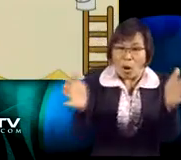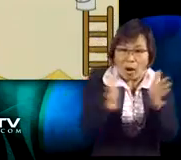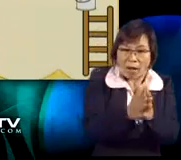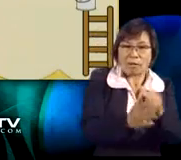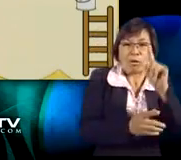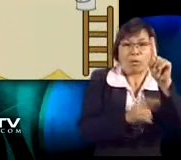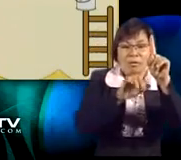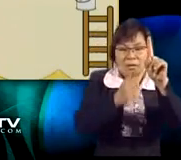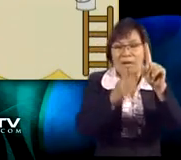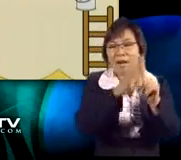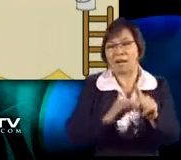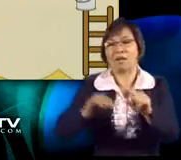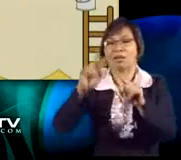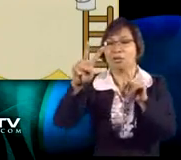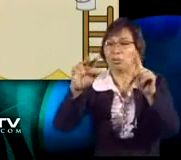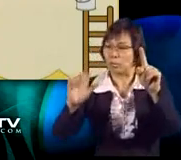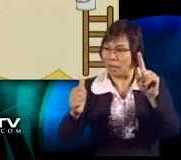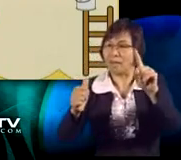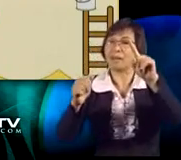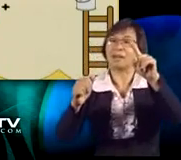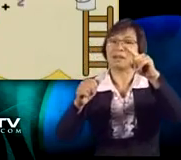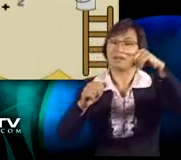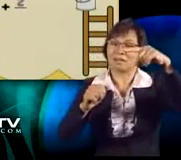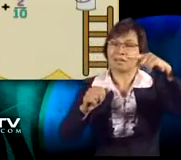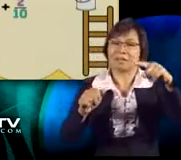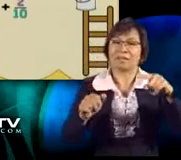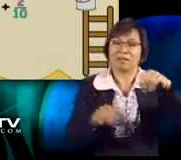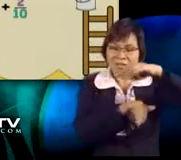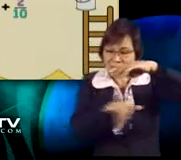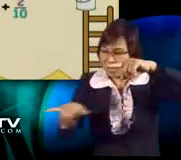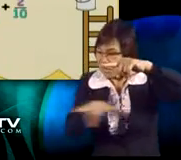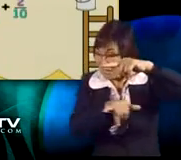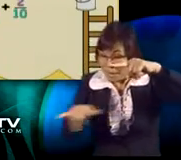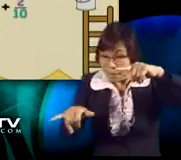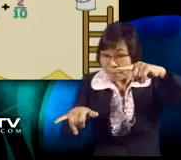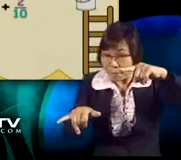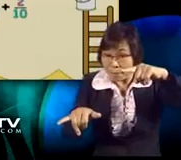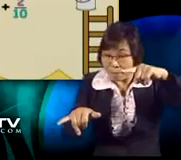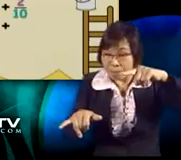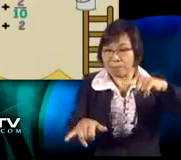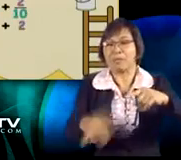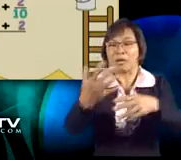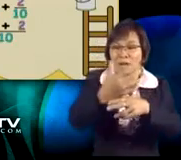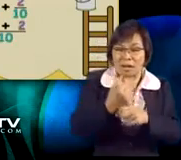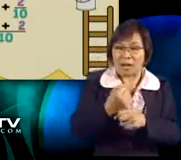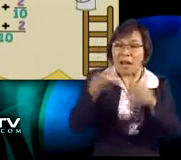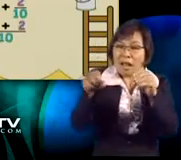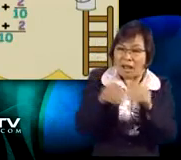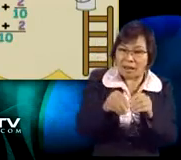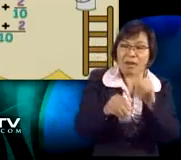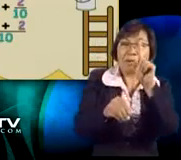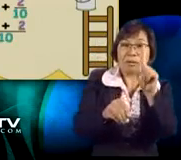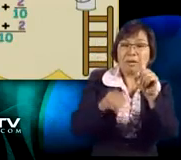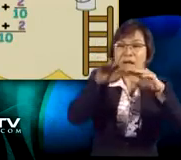becomes 2 tenths. Now, add 1 tenths and 2 tenths. The denominators are the same.